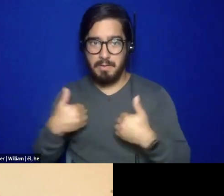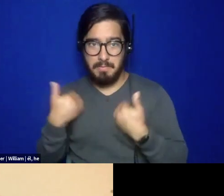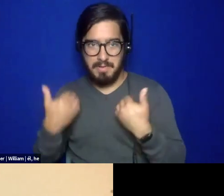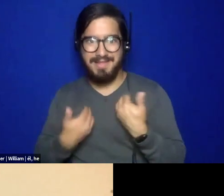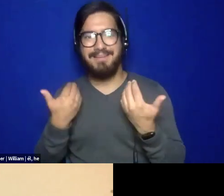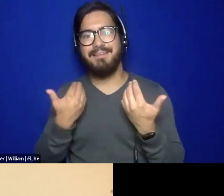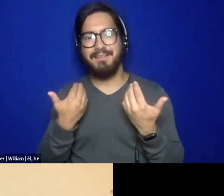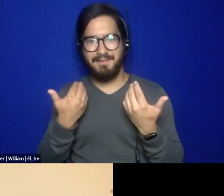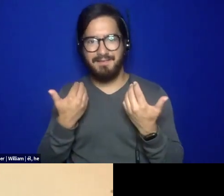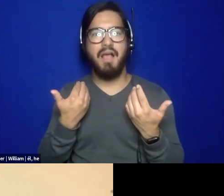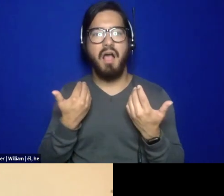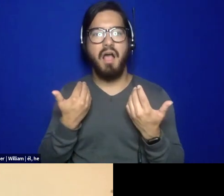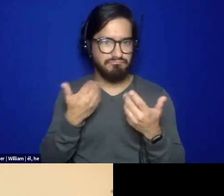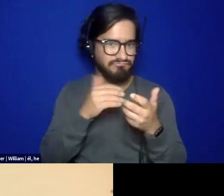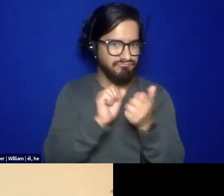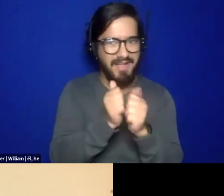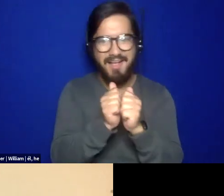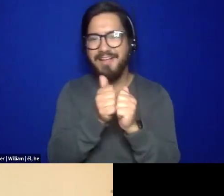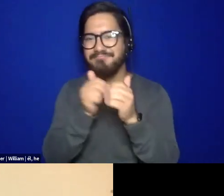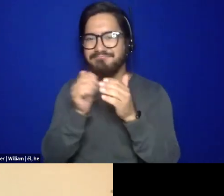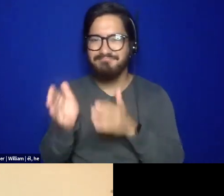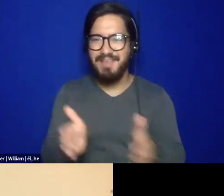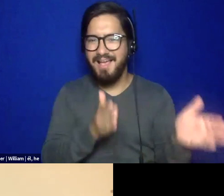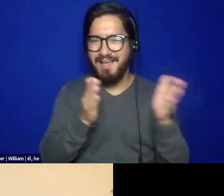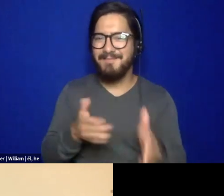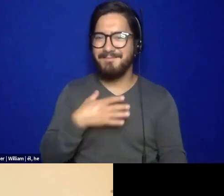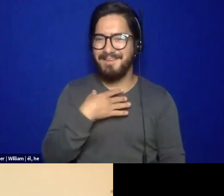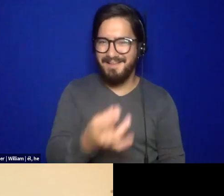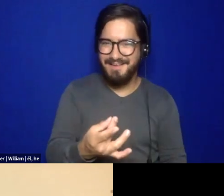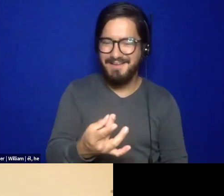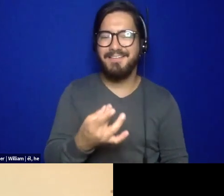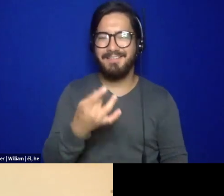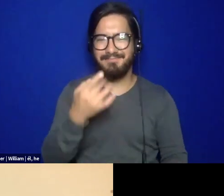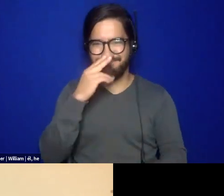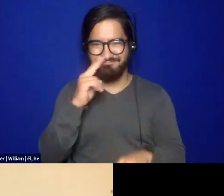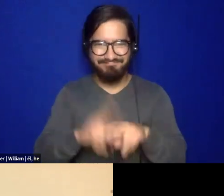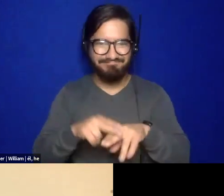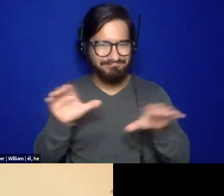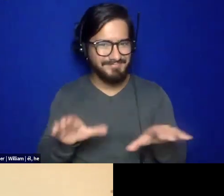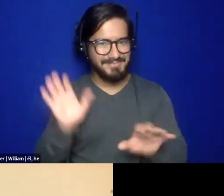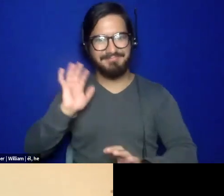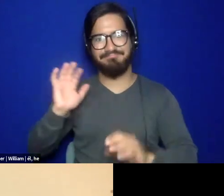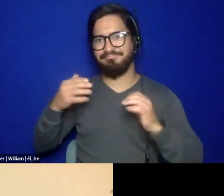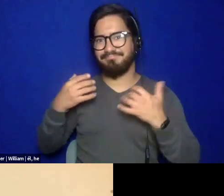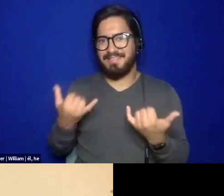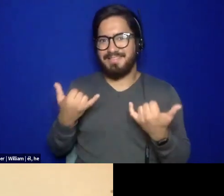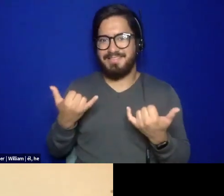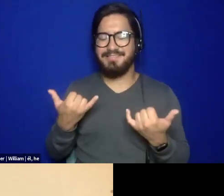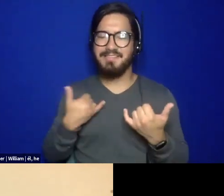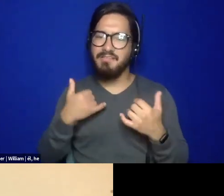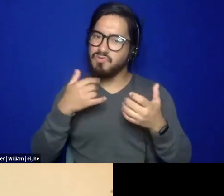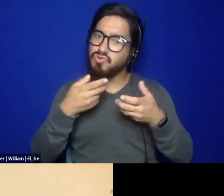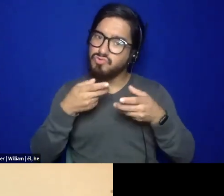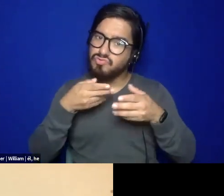And so I love to play. And I think in playing, you can learn a lot. So dancing, um,